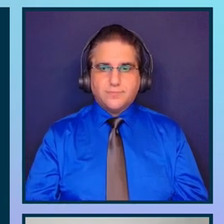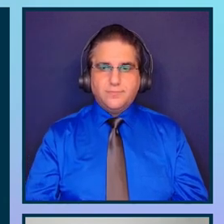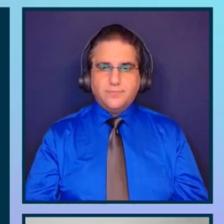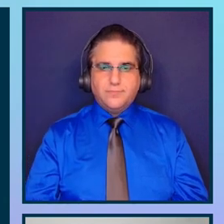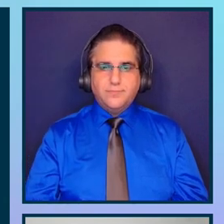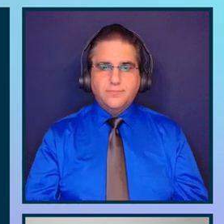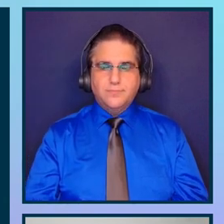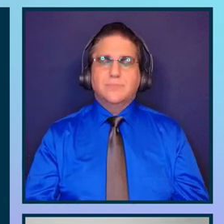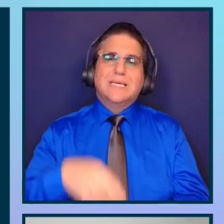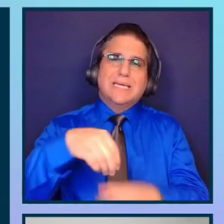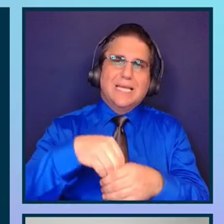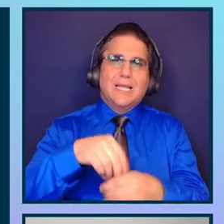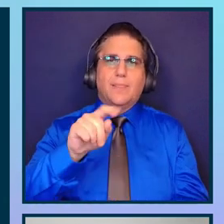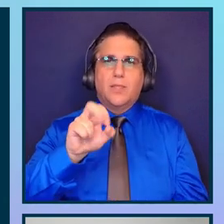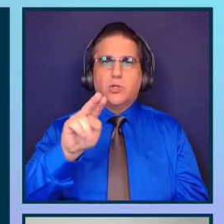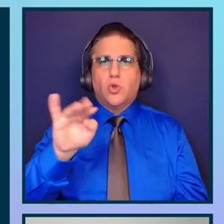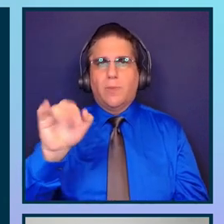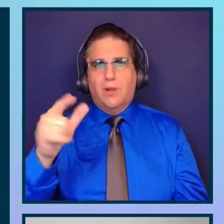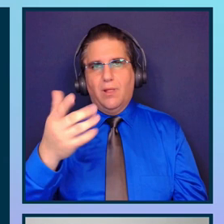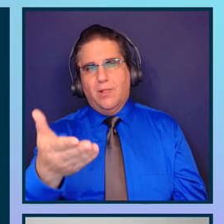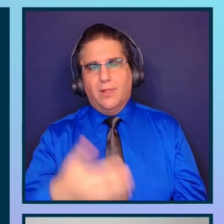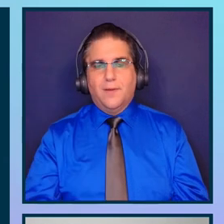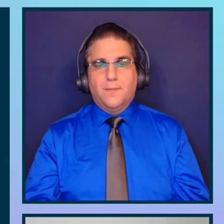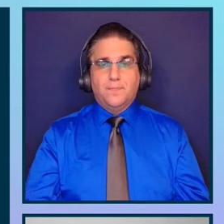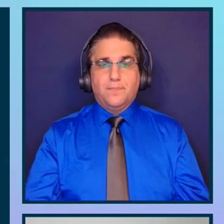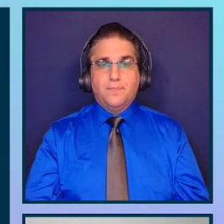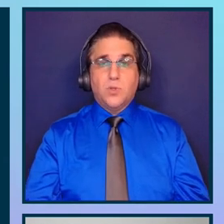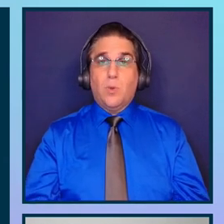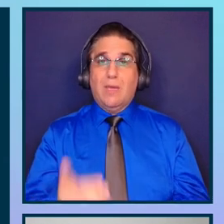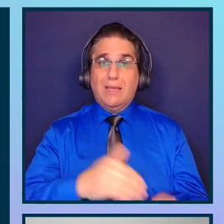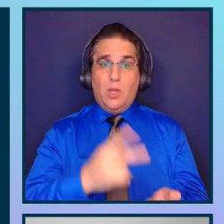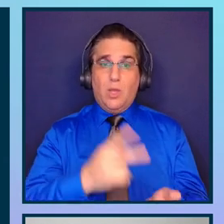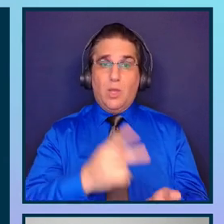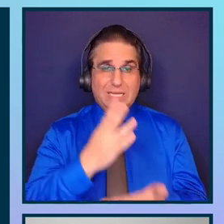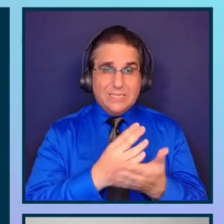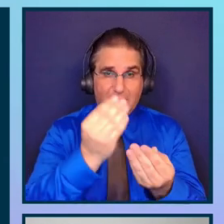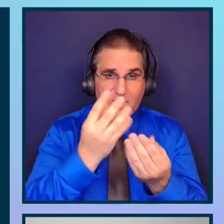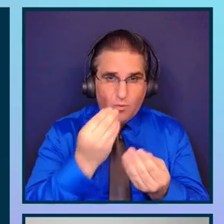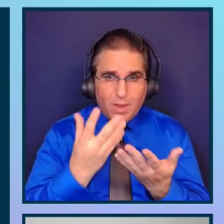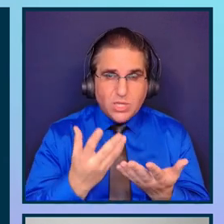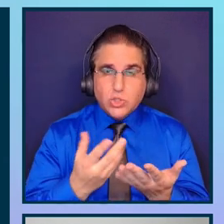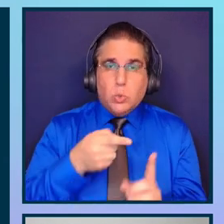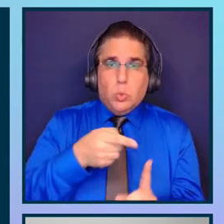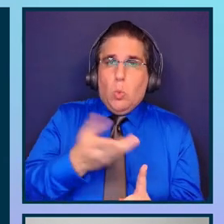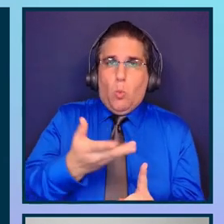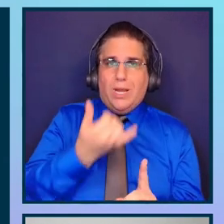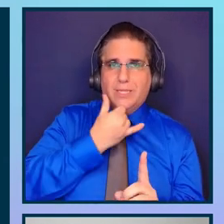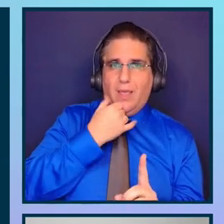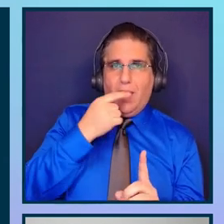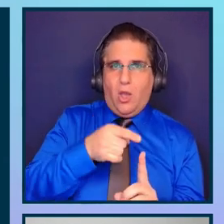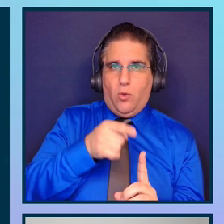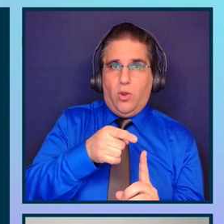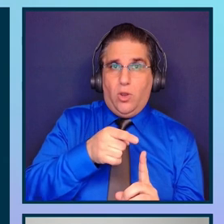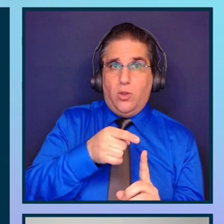In the terminal. So we can see, again, a bit of information of what is the error in a